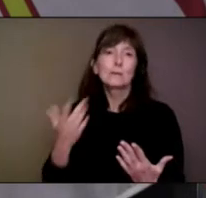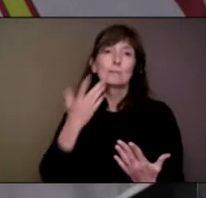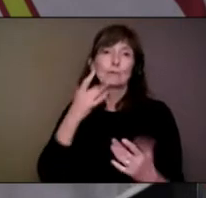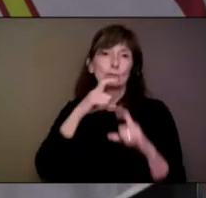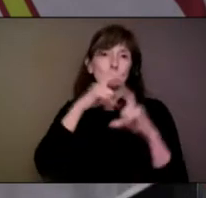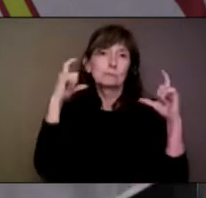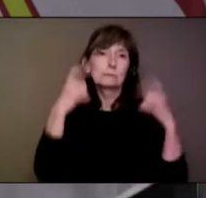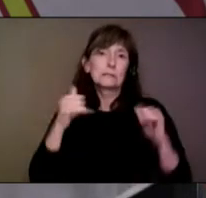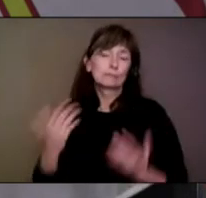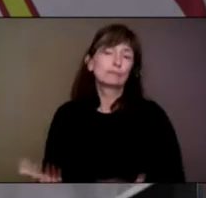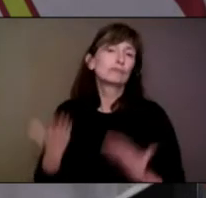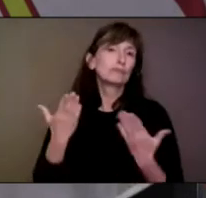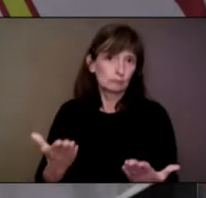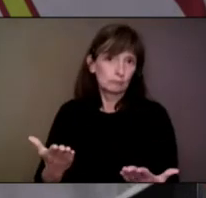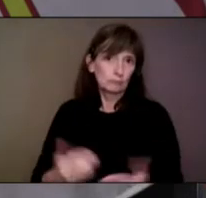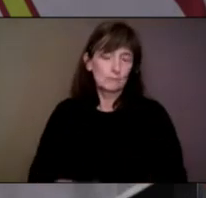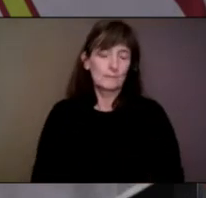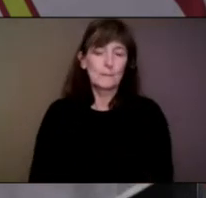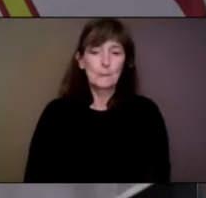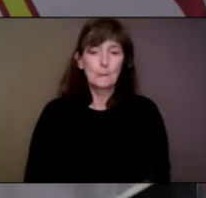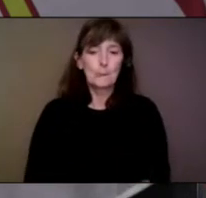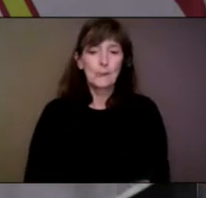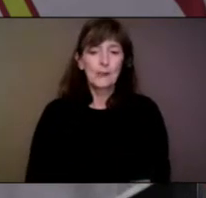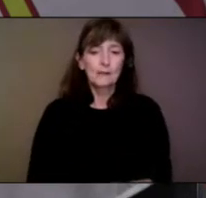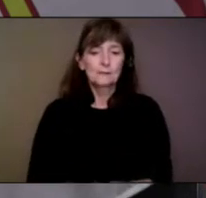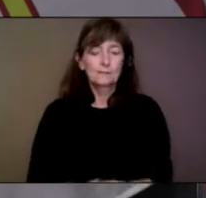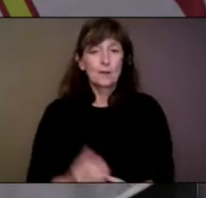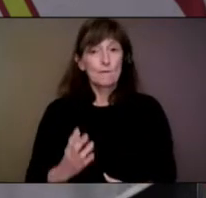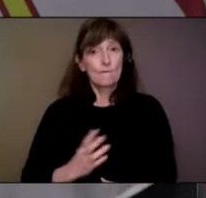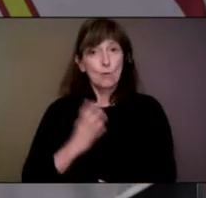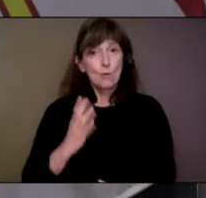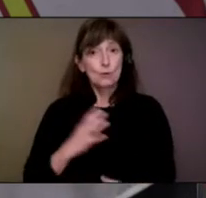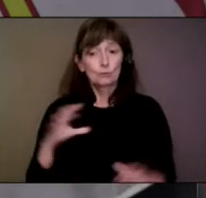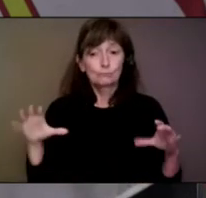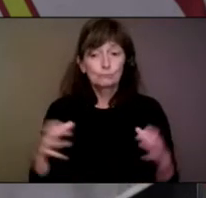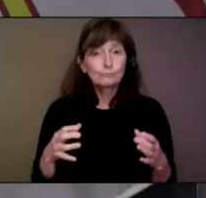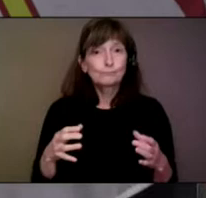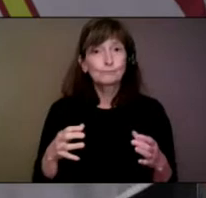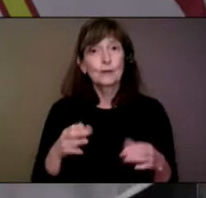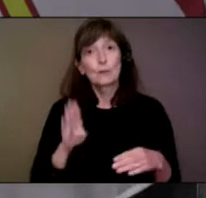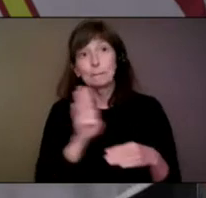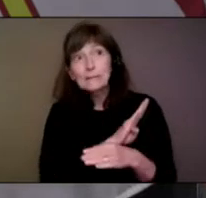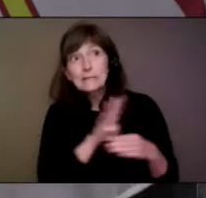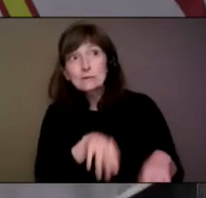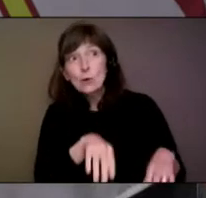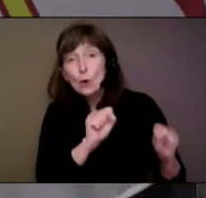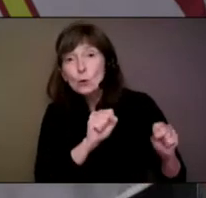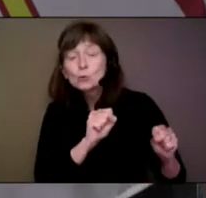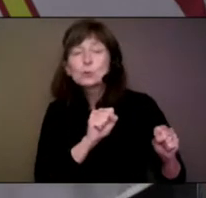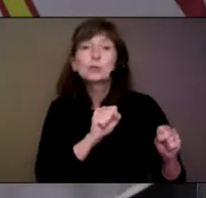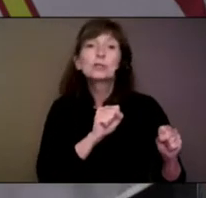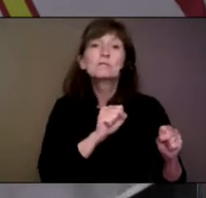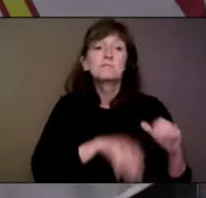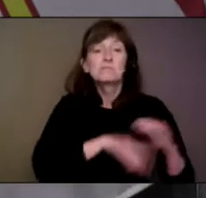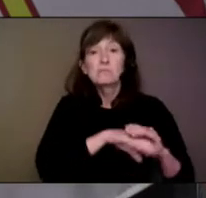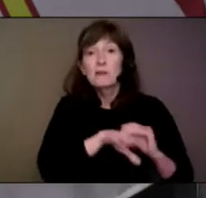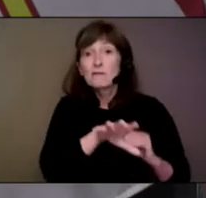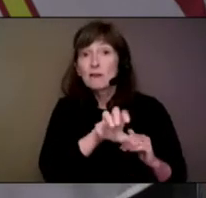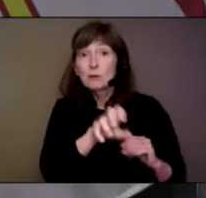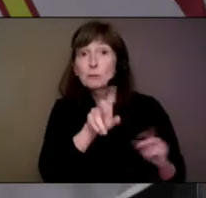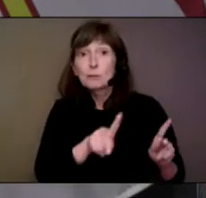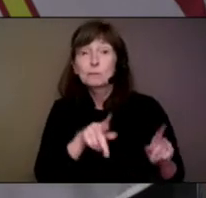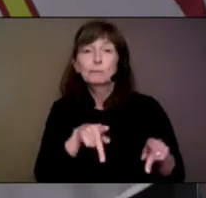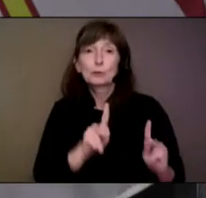status. For formal gatherings organized by a business or organization, up to 500 people will be permitted